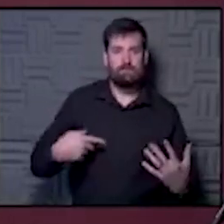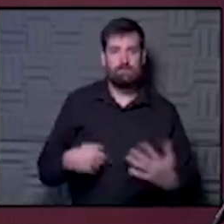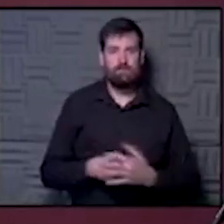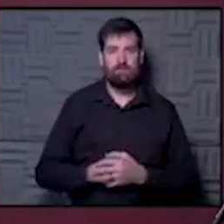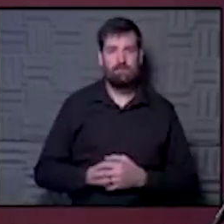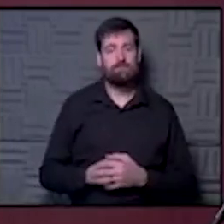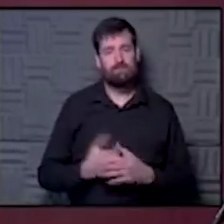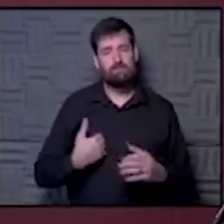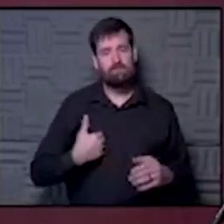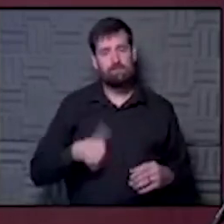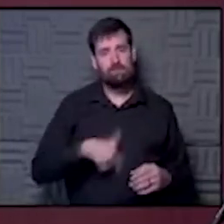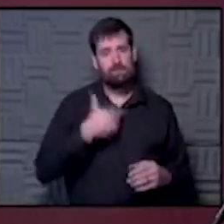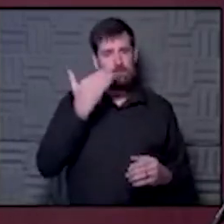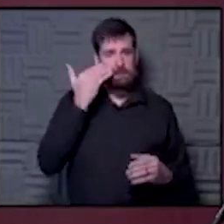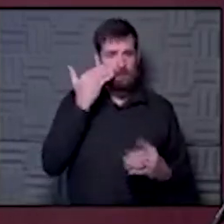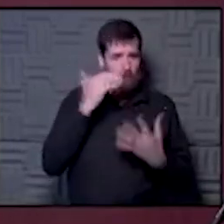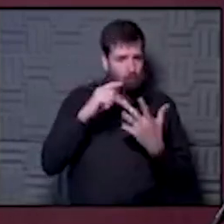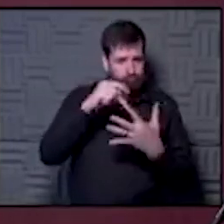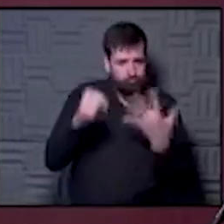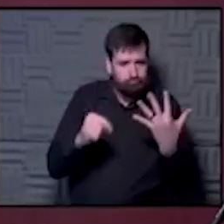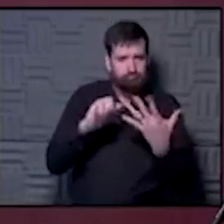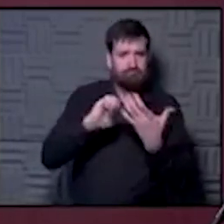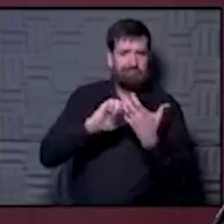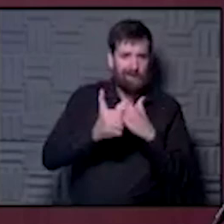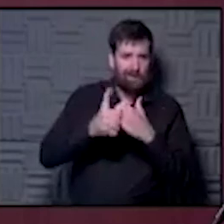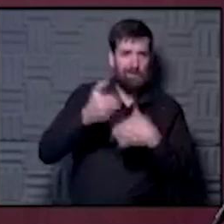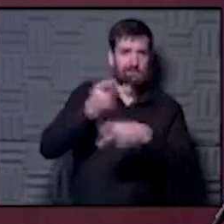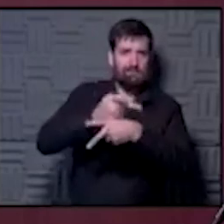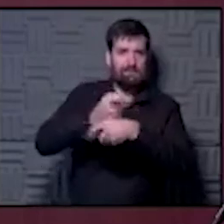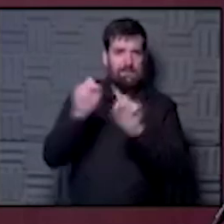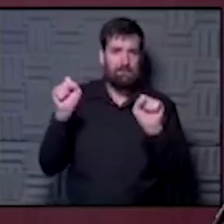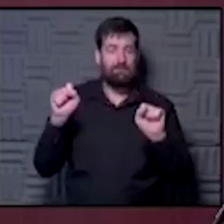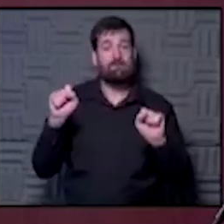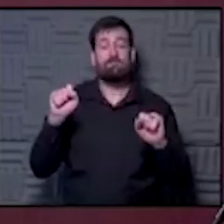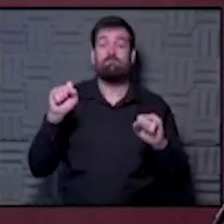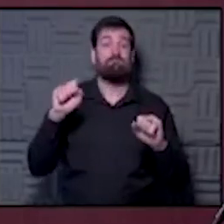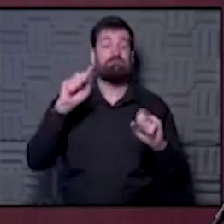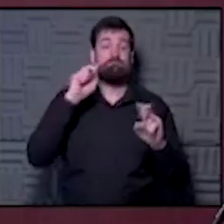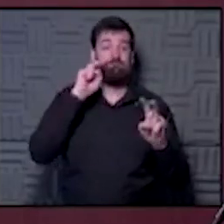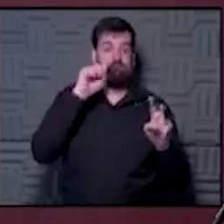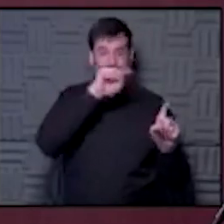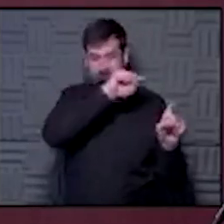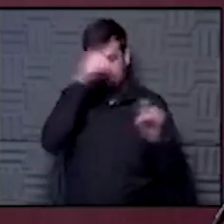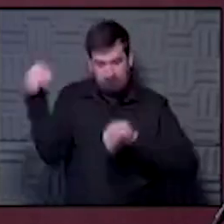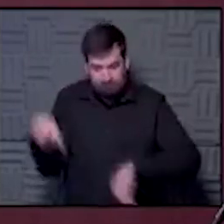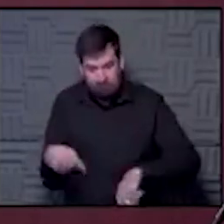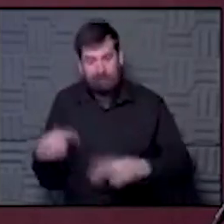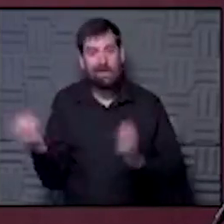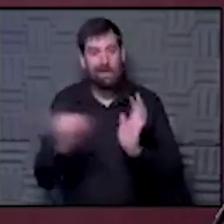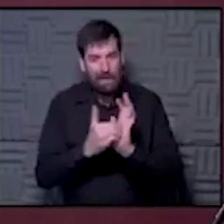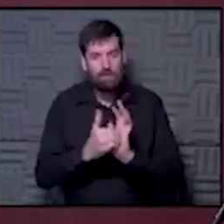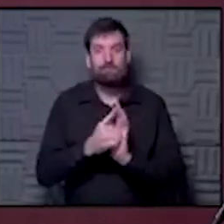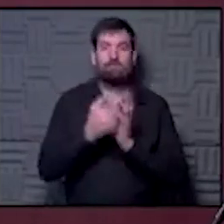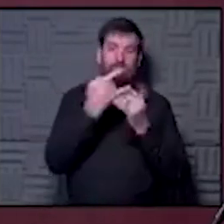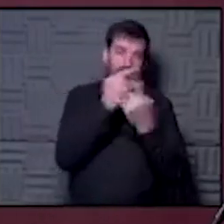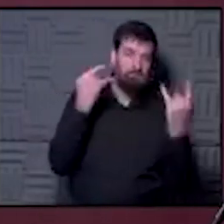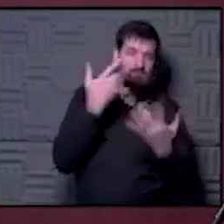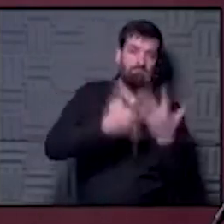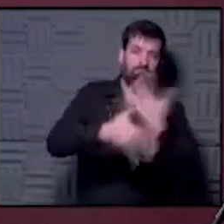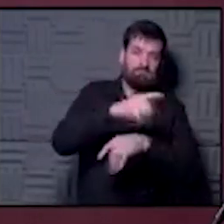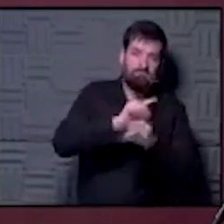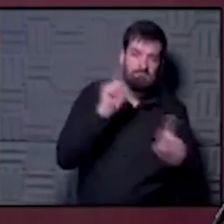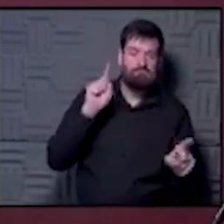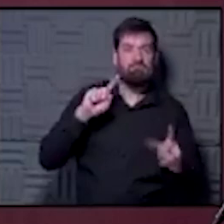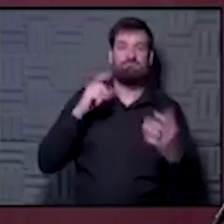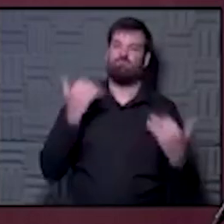we know the ways to stay safe and to keep each other safe. So going back to the wear your mask, stay socially distance.